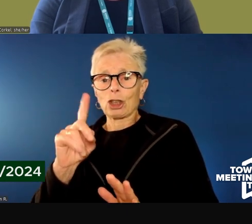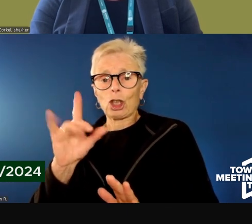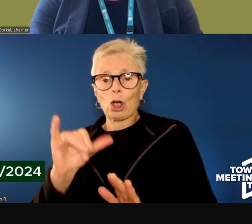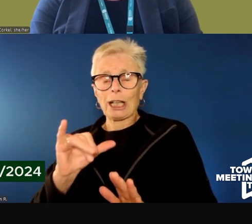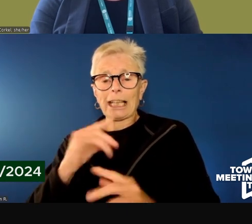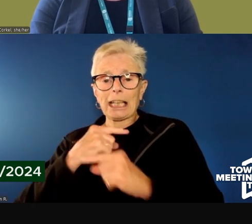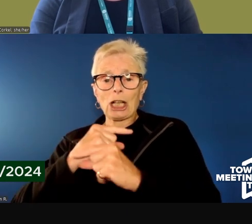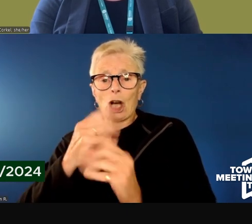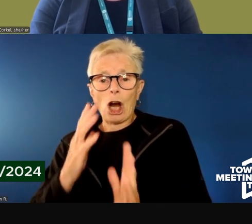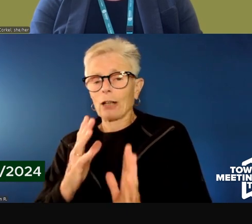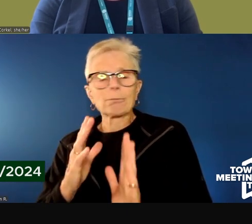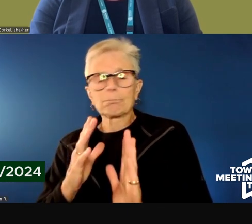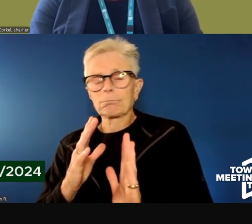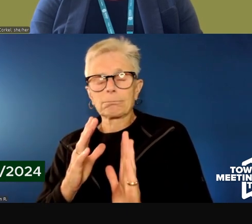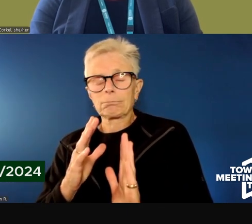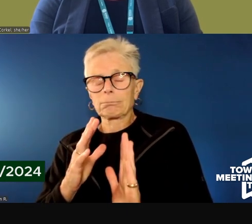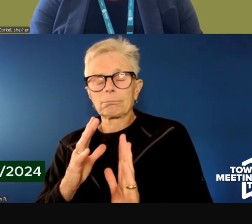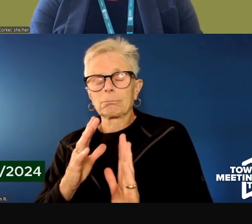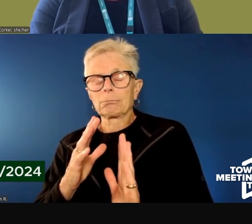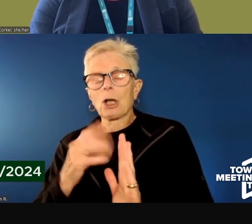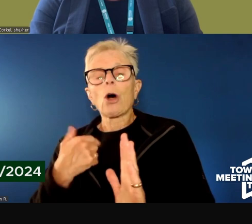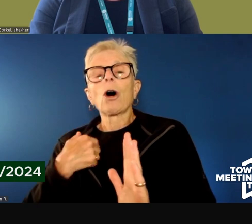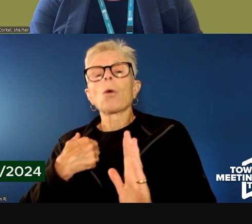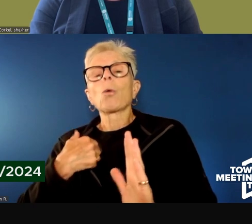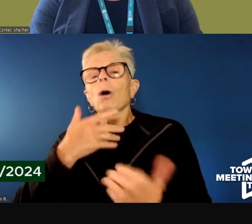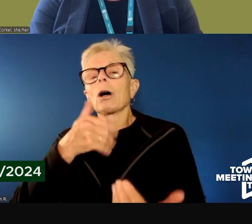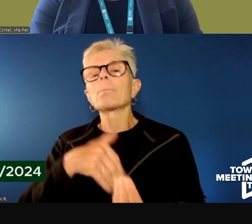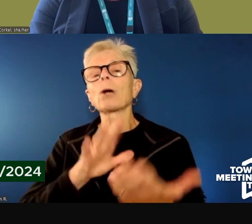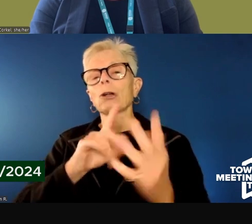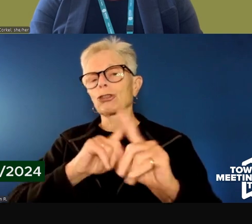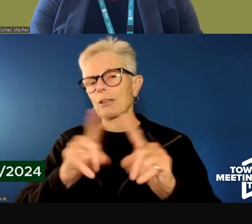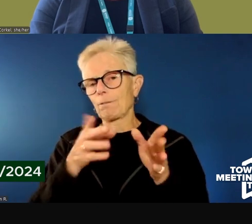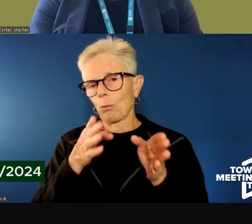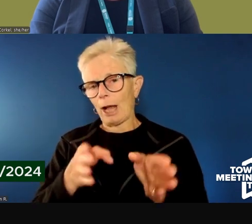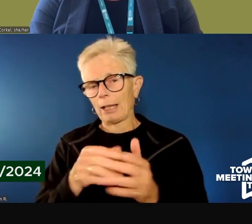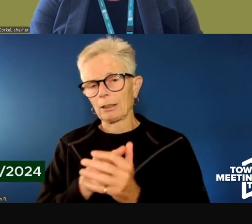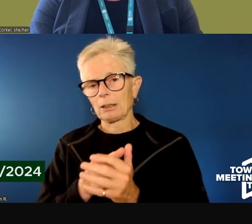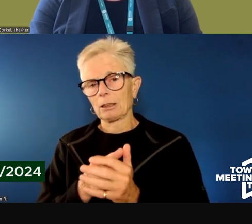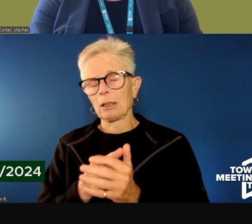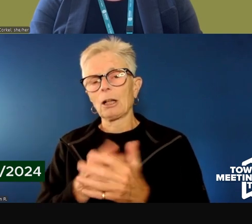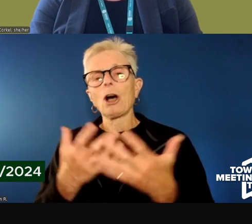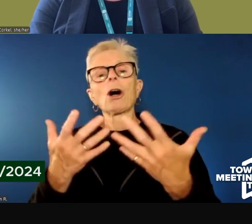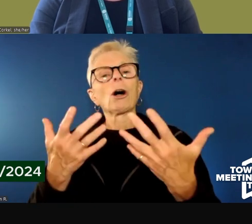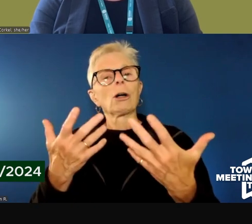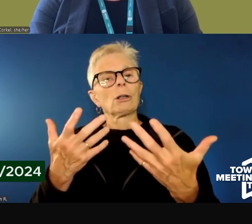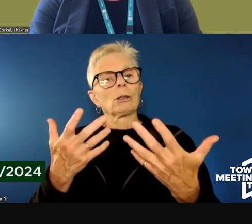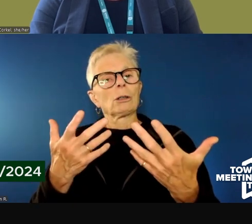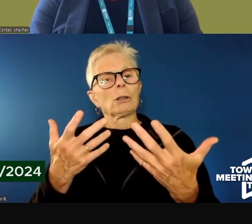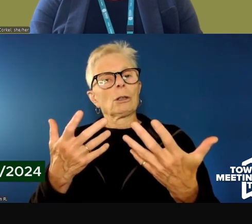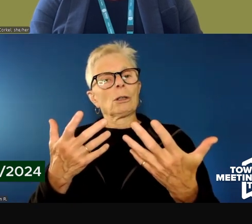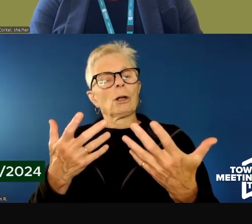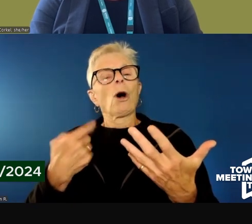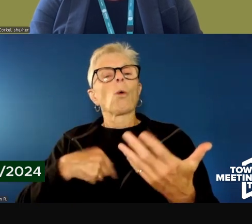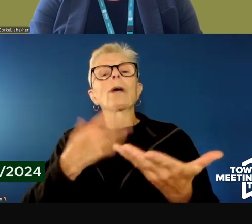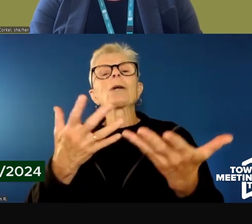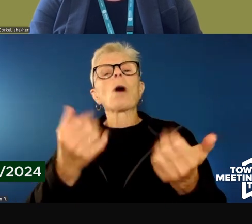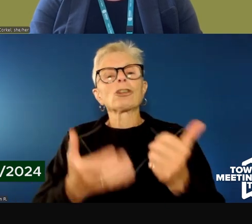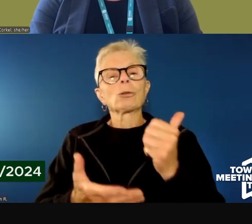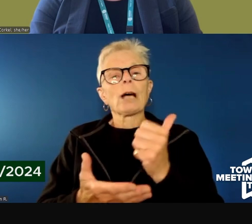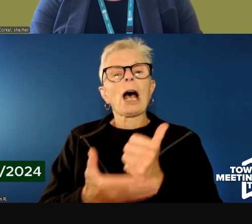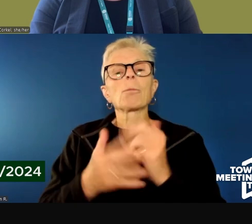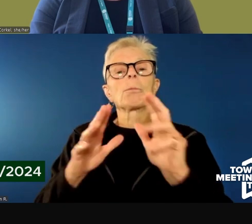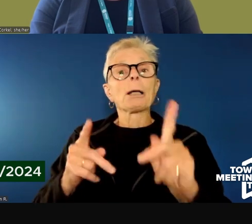approaching this with a different de-escalation stance where